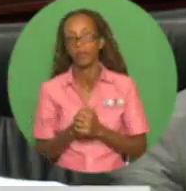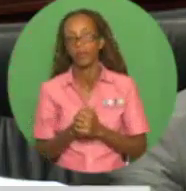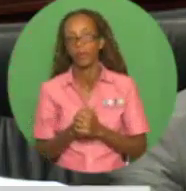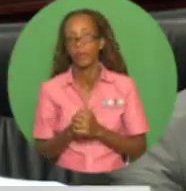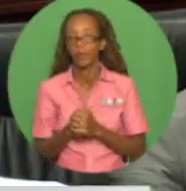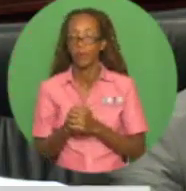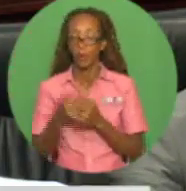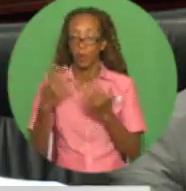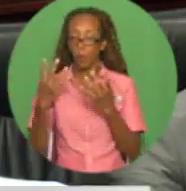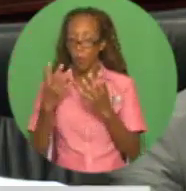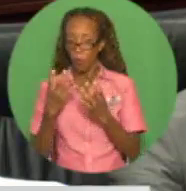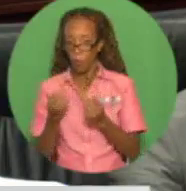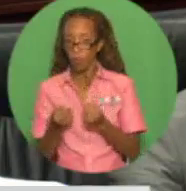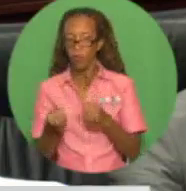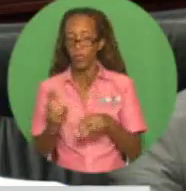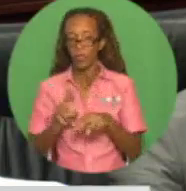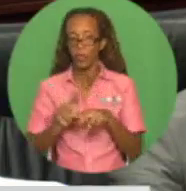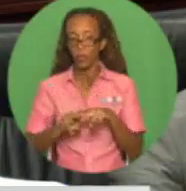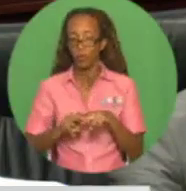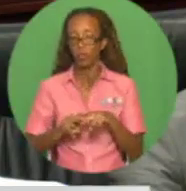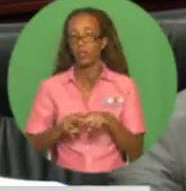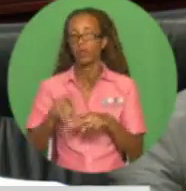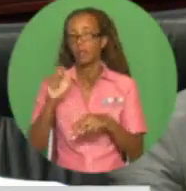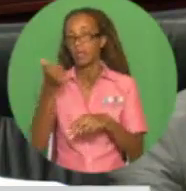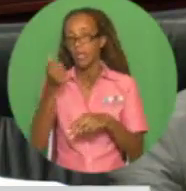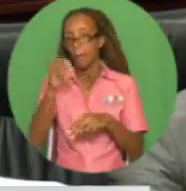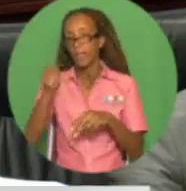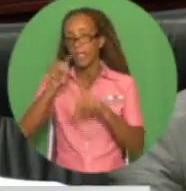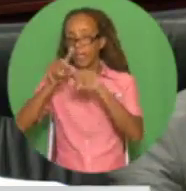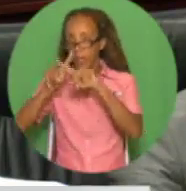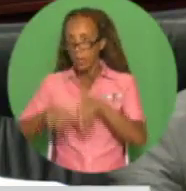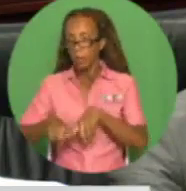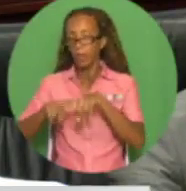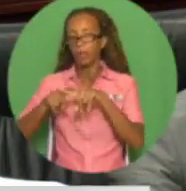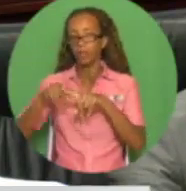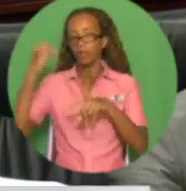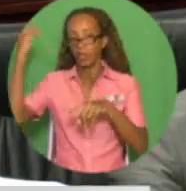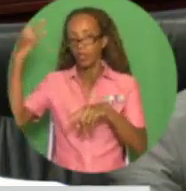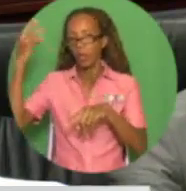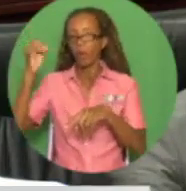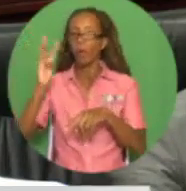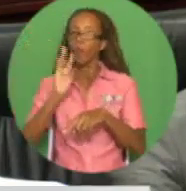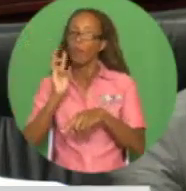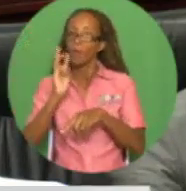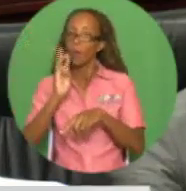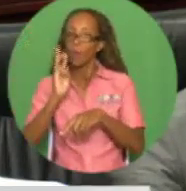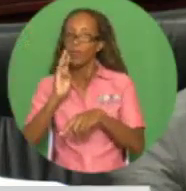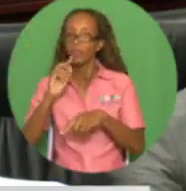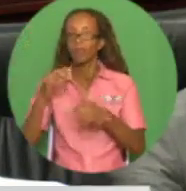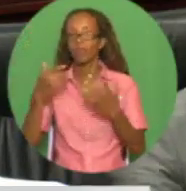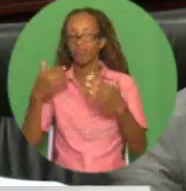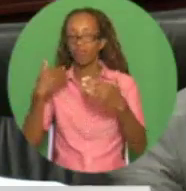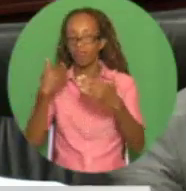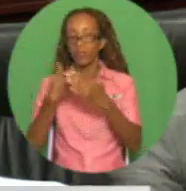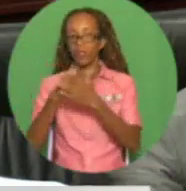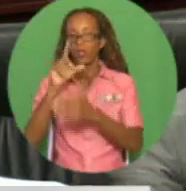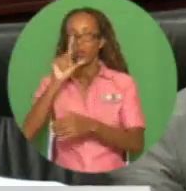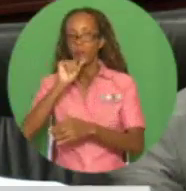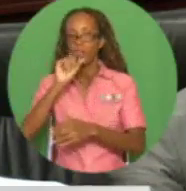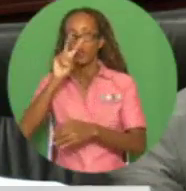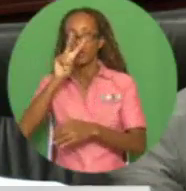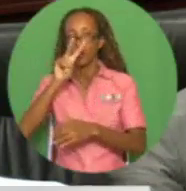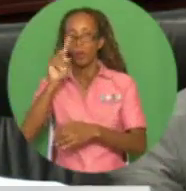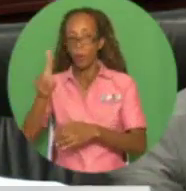2021. We have embarked on two projects to allow small producers of renewable energy to feed electricity